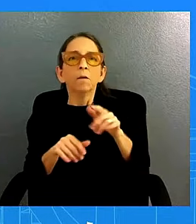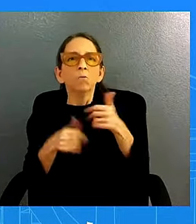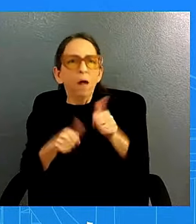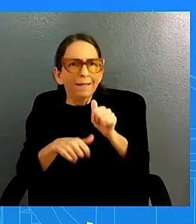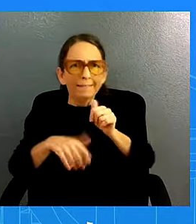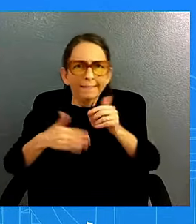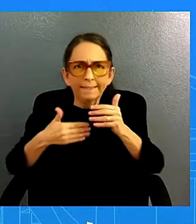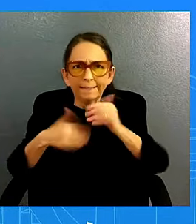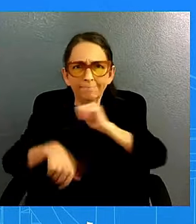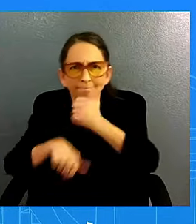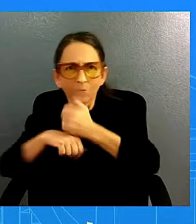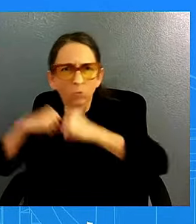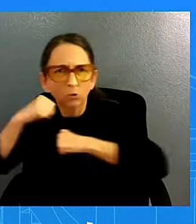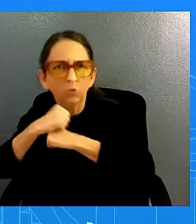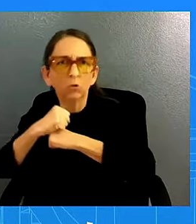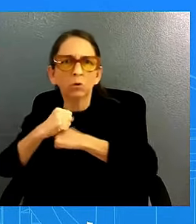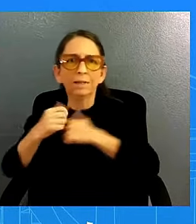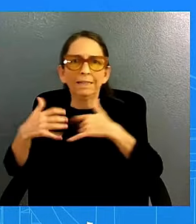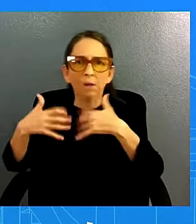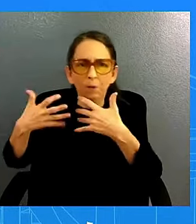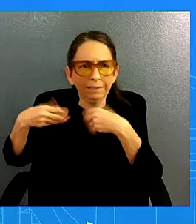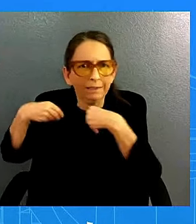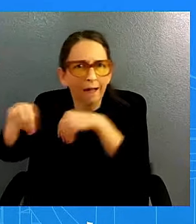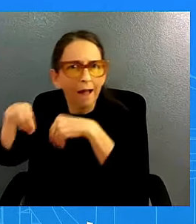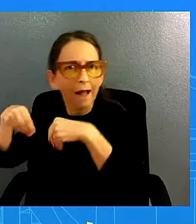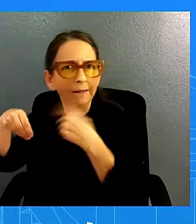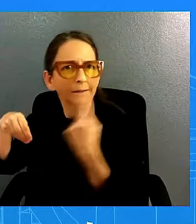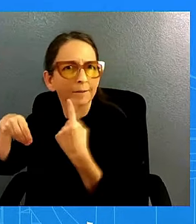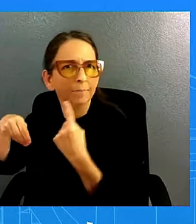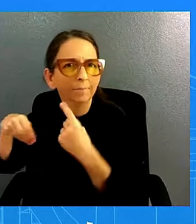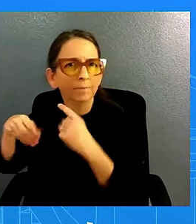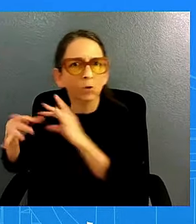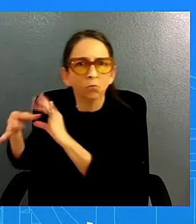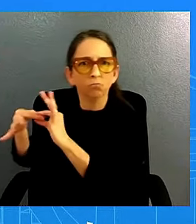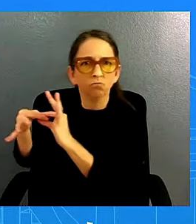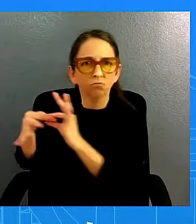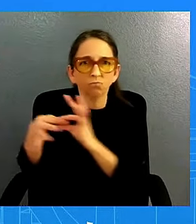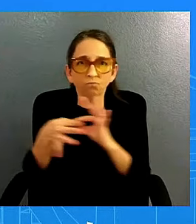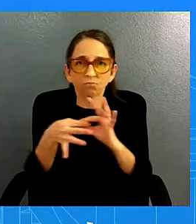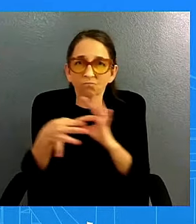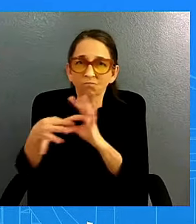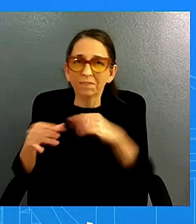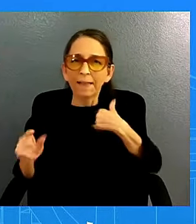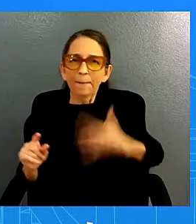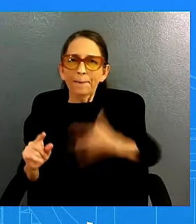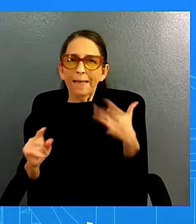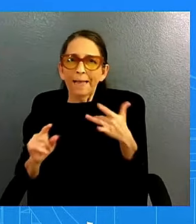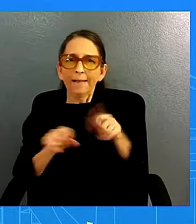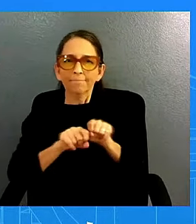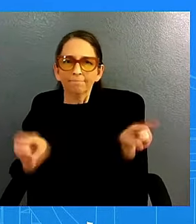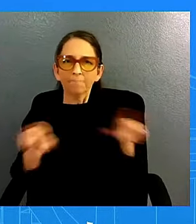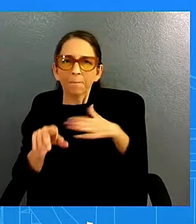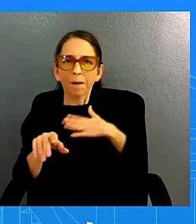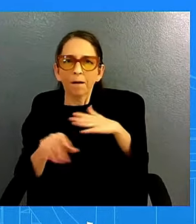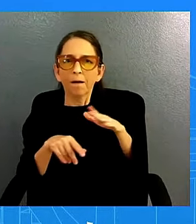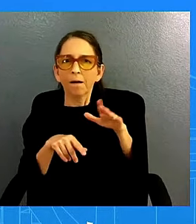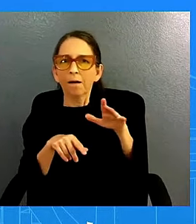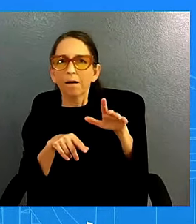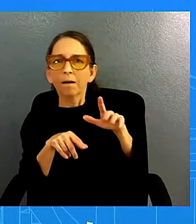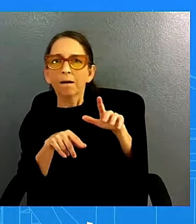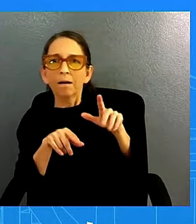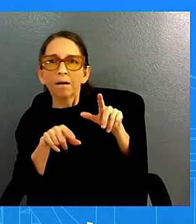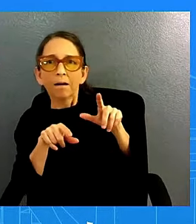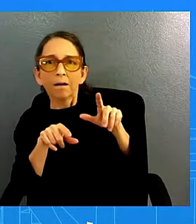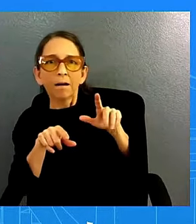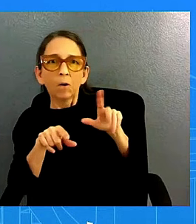very closely in fact i'll make sure to put that up on my twitter feed econjared46 uh give me a follow um later uh uh